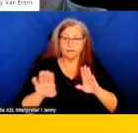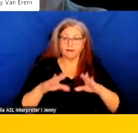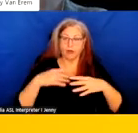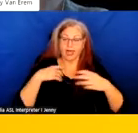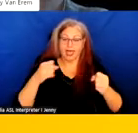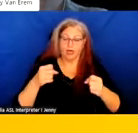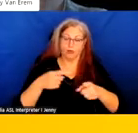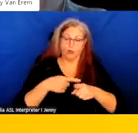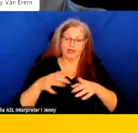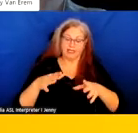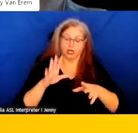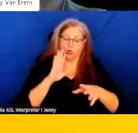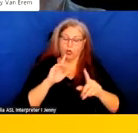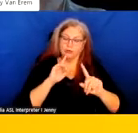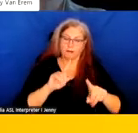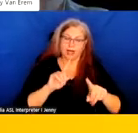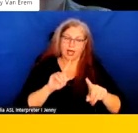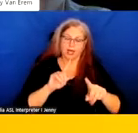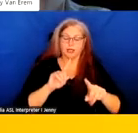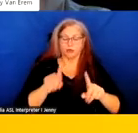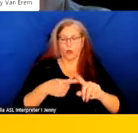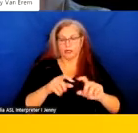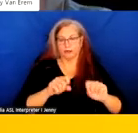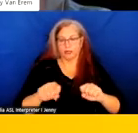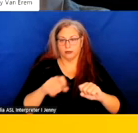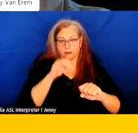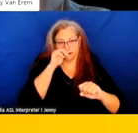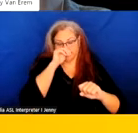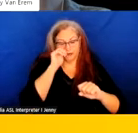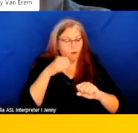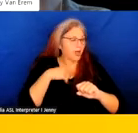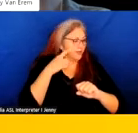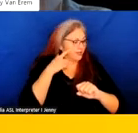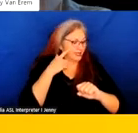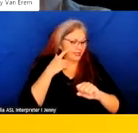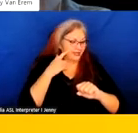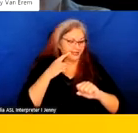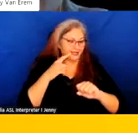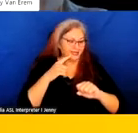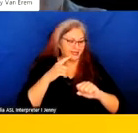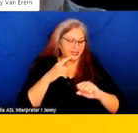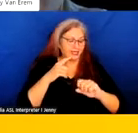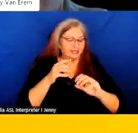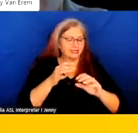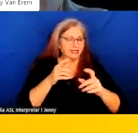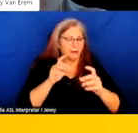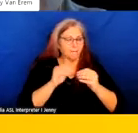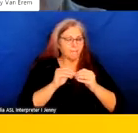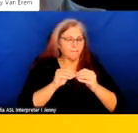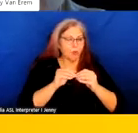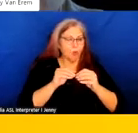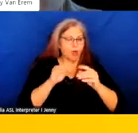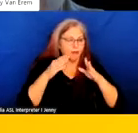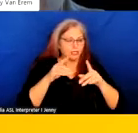professionals are responding where possible. Uh, think that, you know, the devil is really in the details and with regard to these